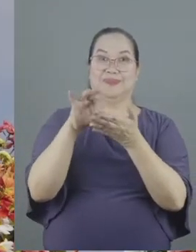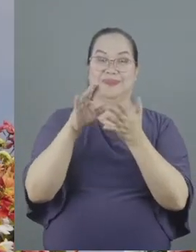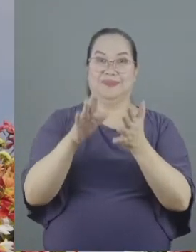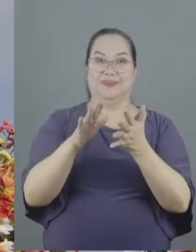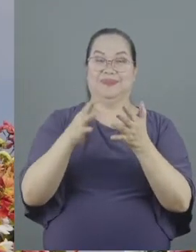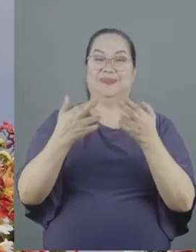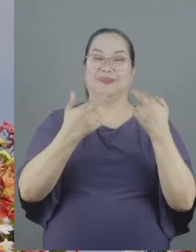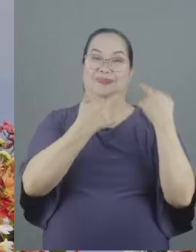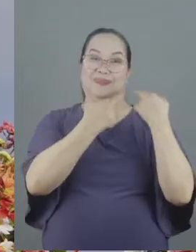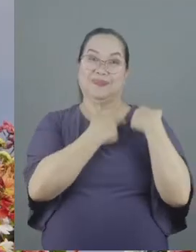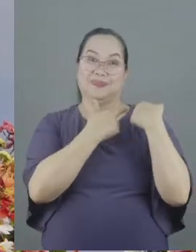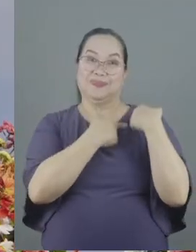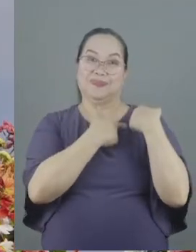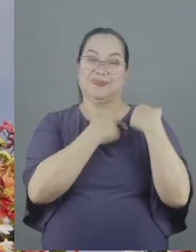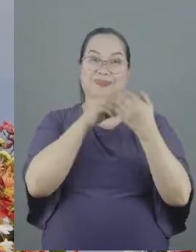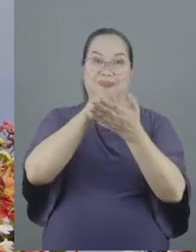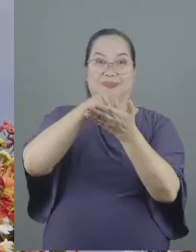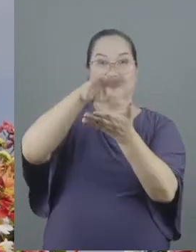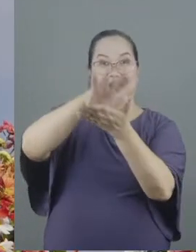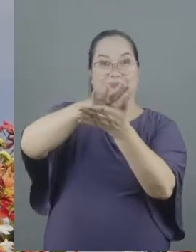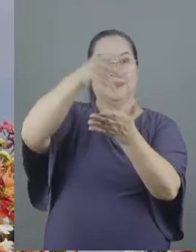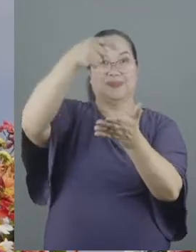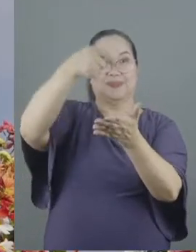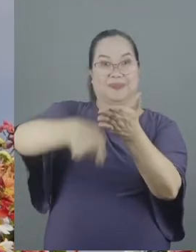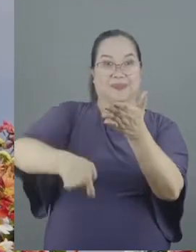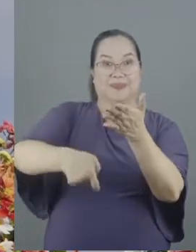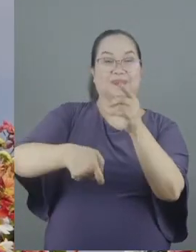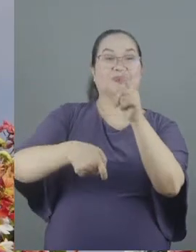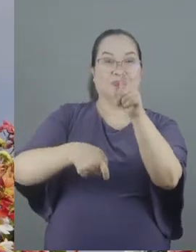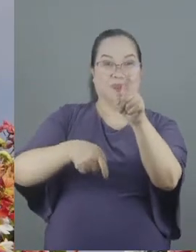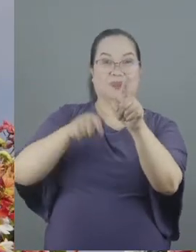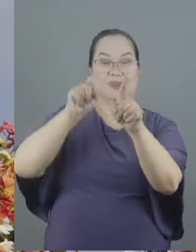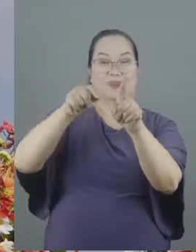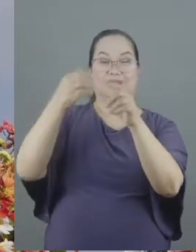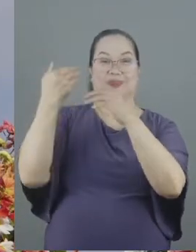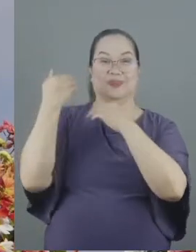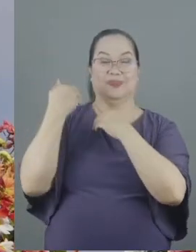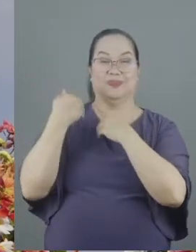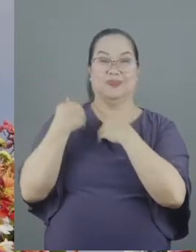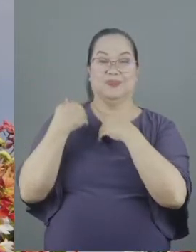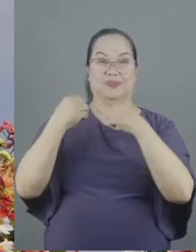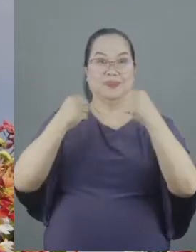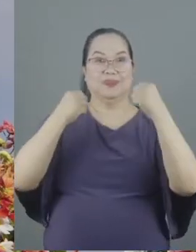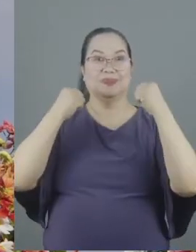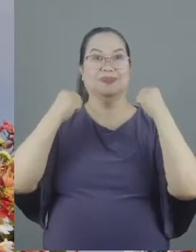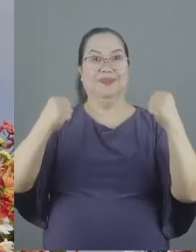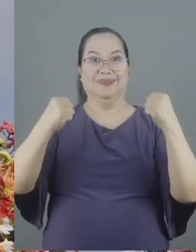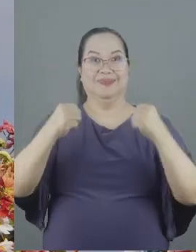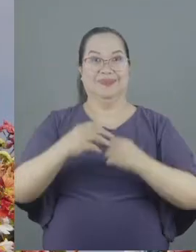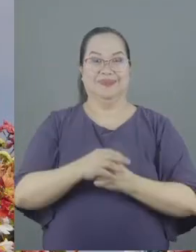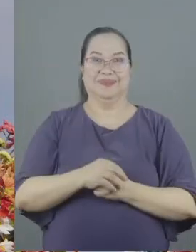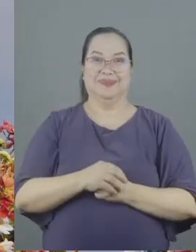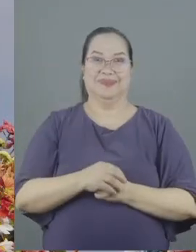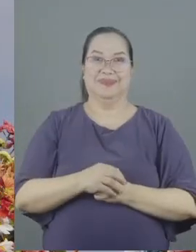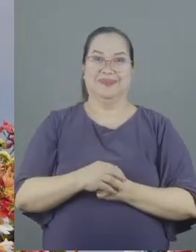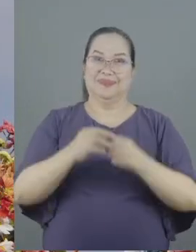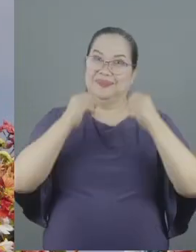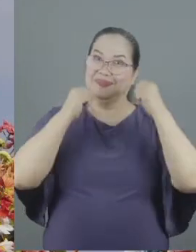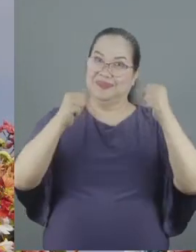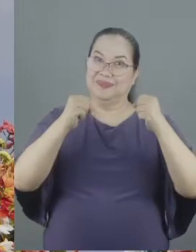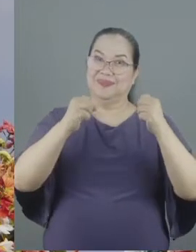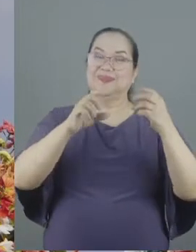obligation a debt to pay that word there is strong and the strong are